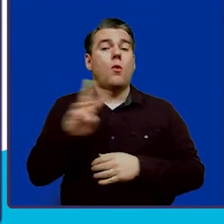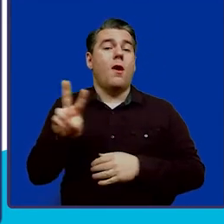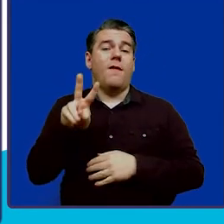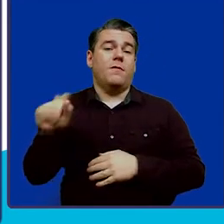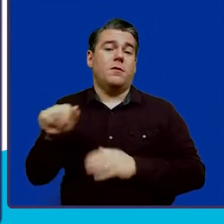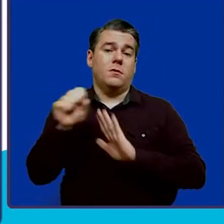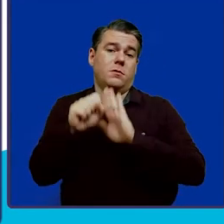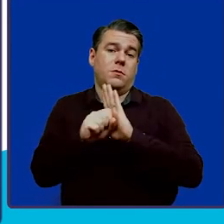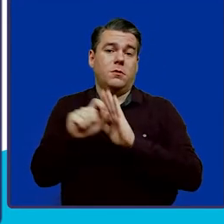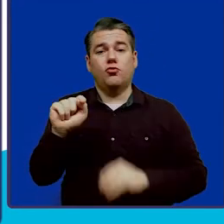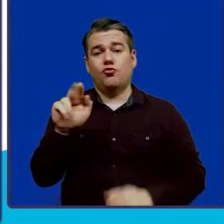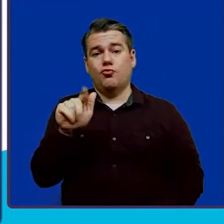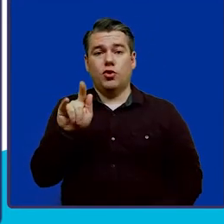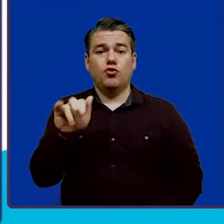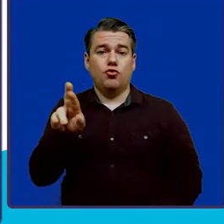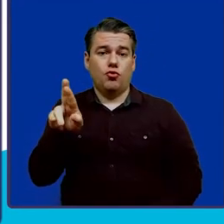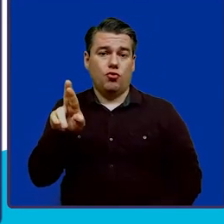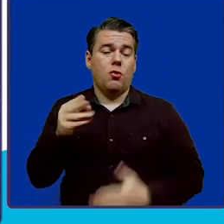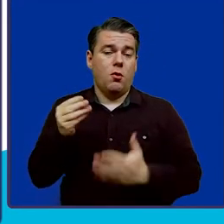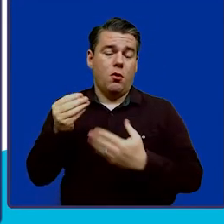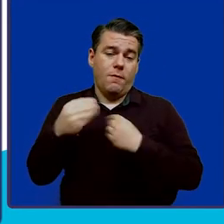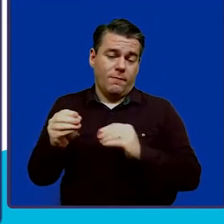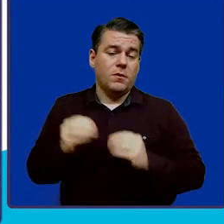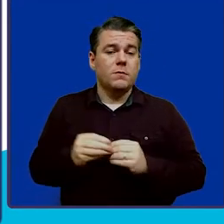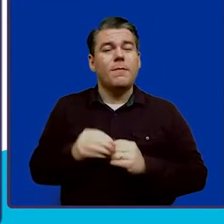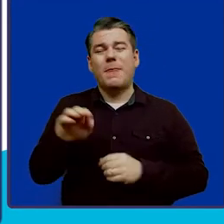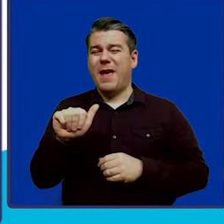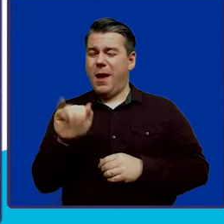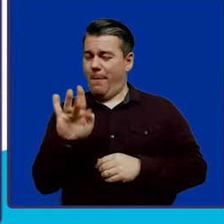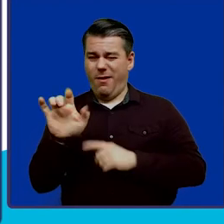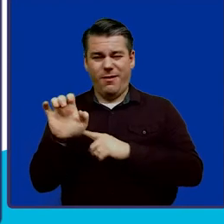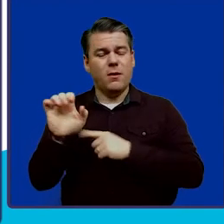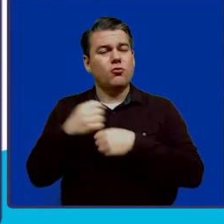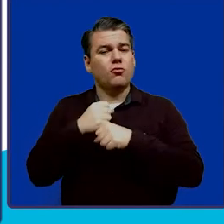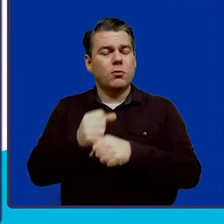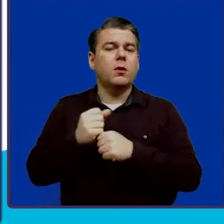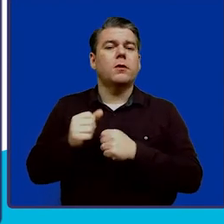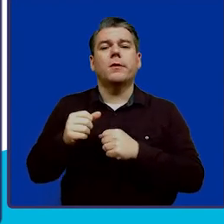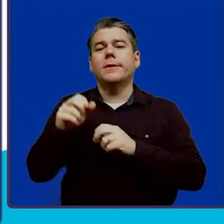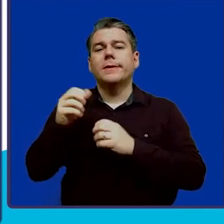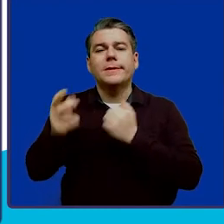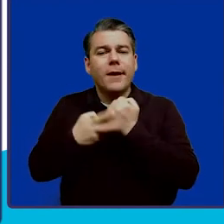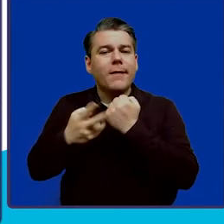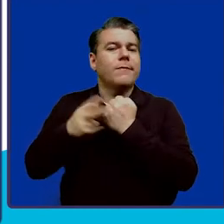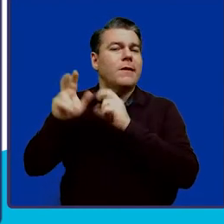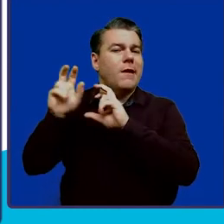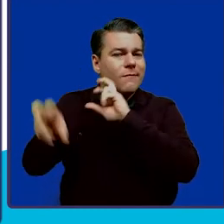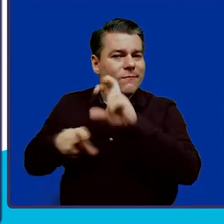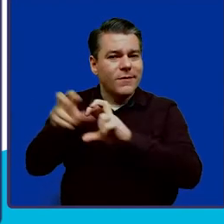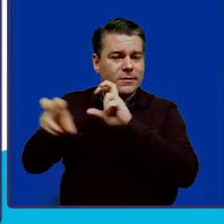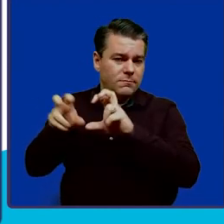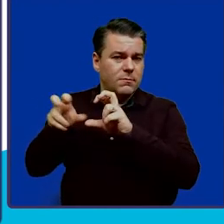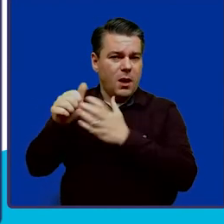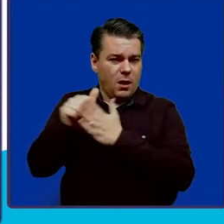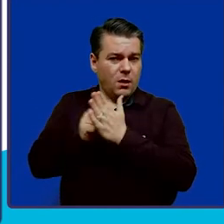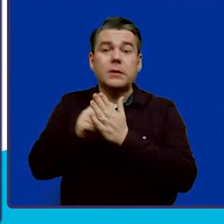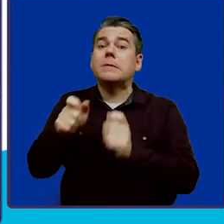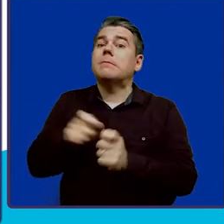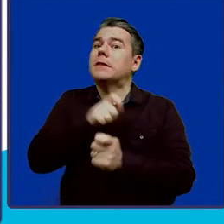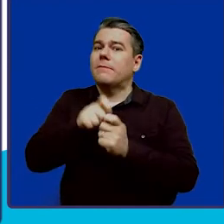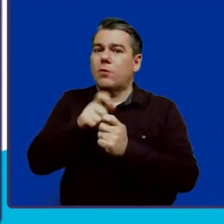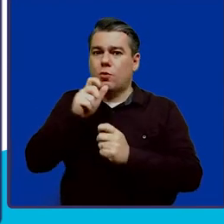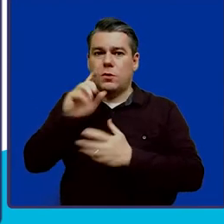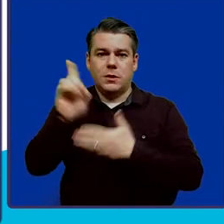Office. The ABLE Act created savings and investment accounts specifically designed for individuals